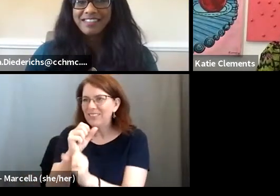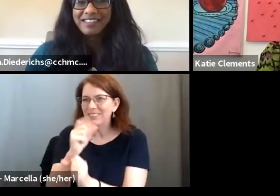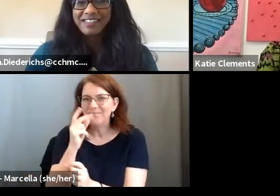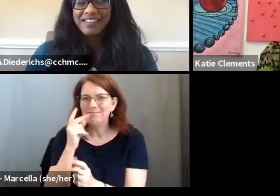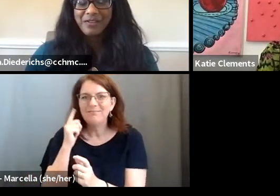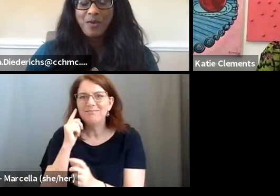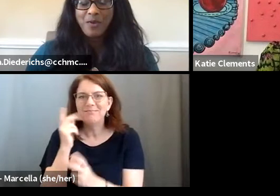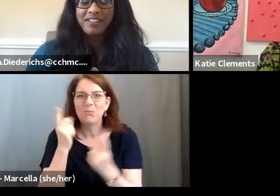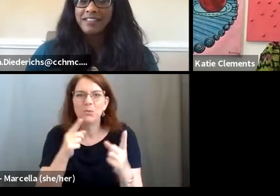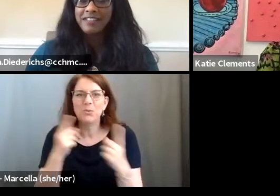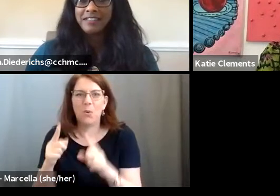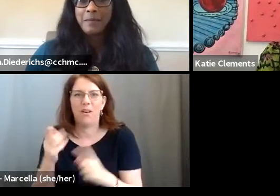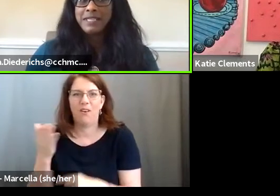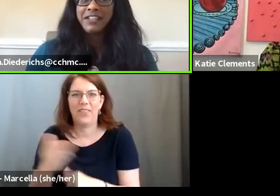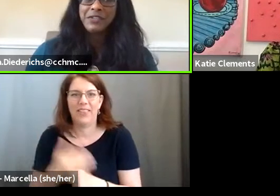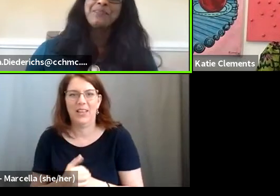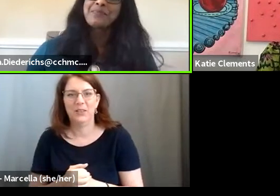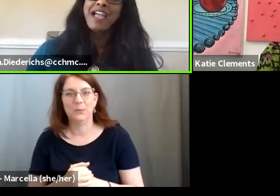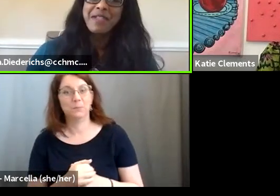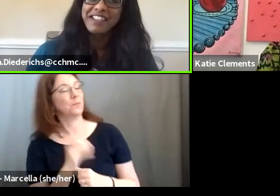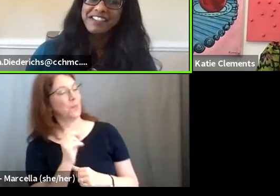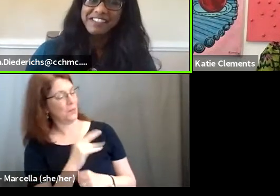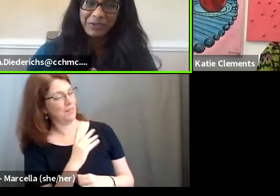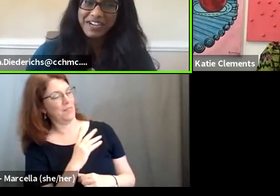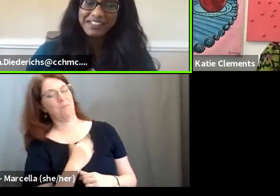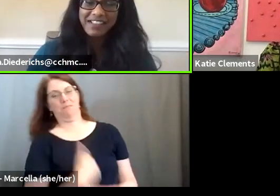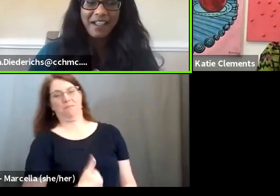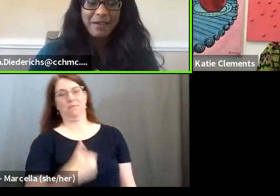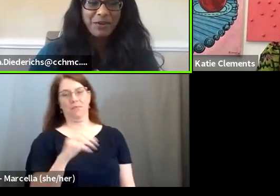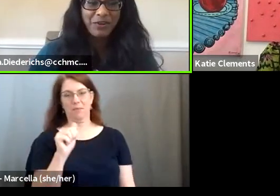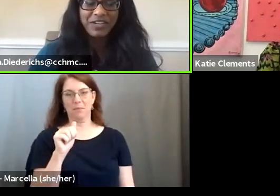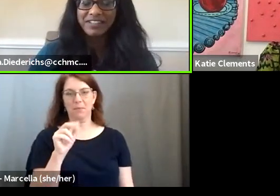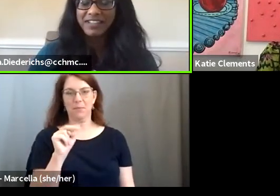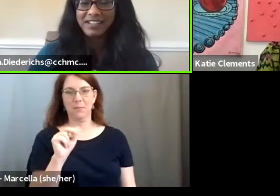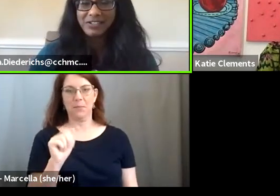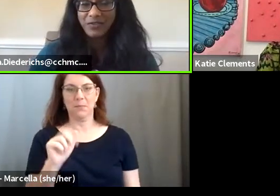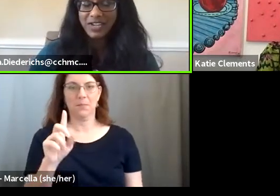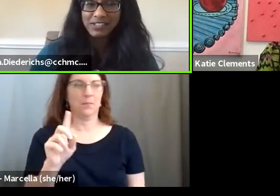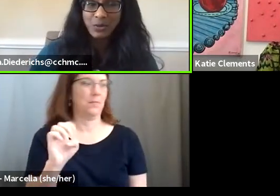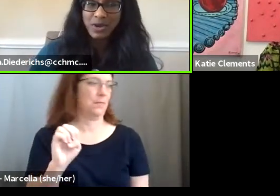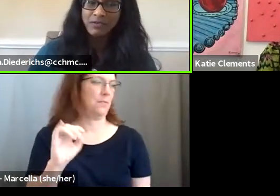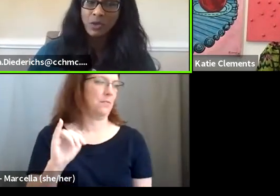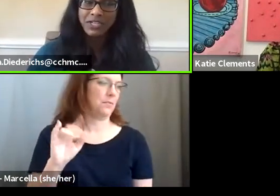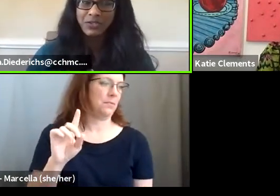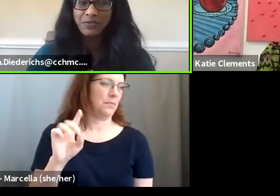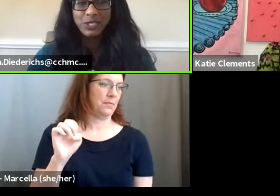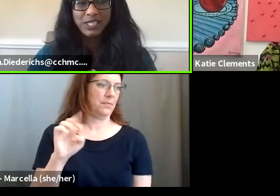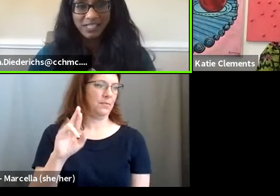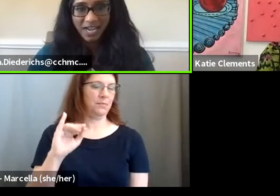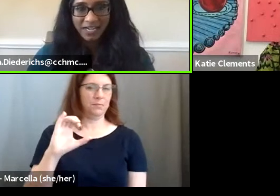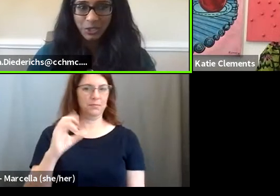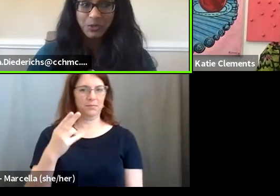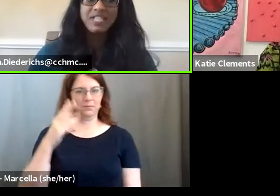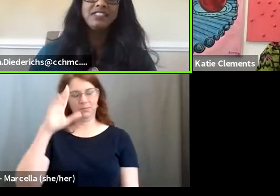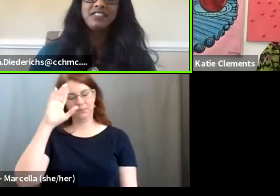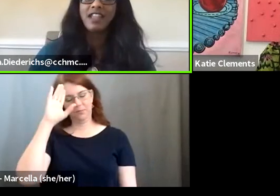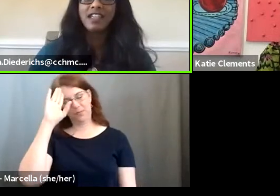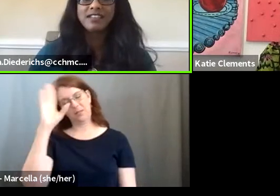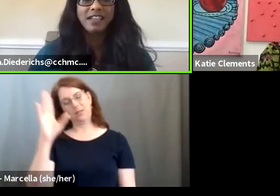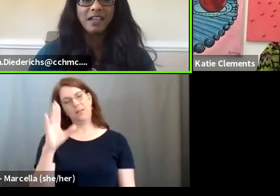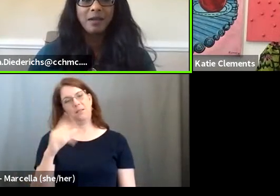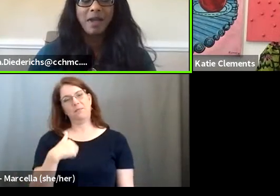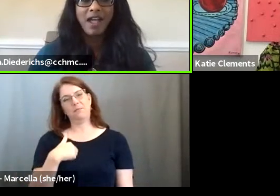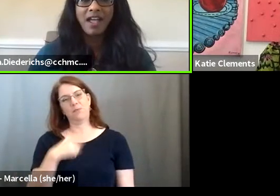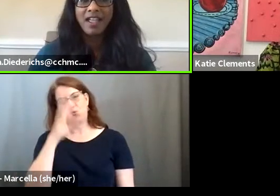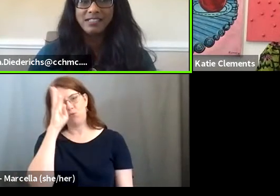on over there. Well, let me tell you, I'm Anna Dieterichs. I'm currently serving as the creative director for Cincinnati Children's.